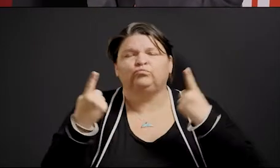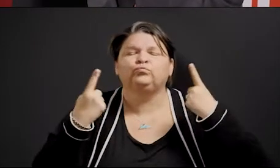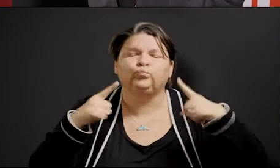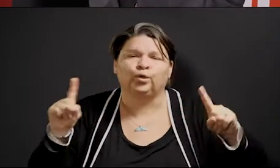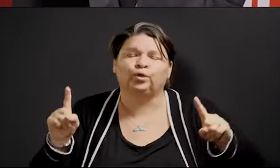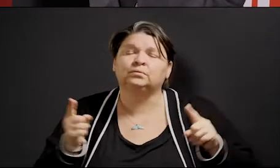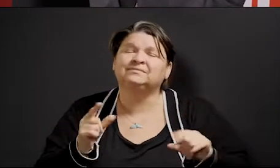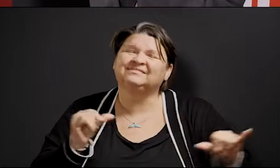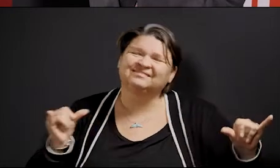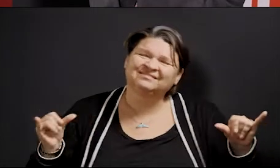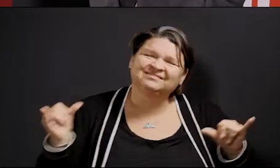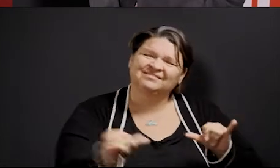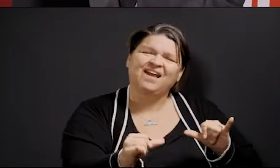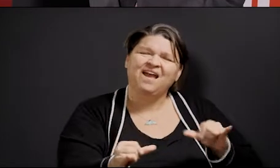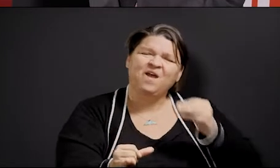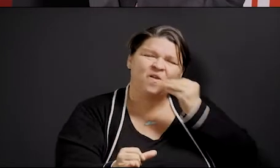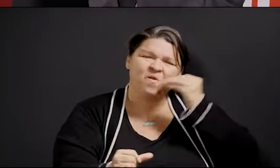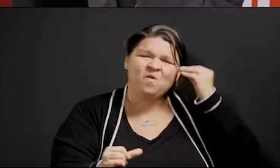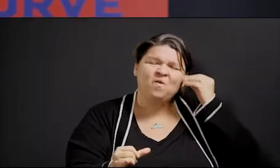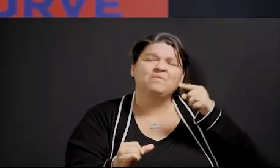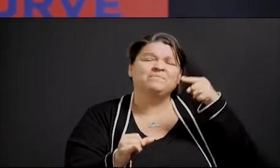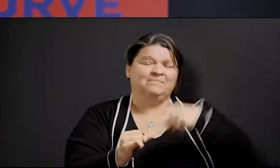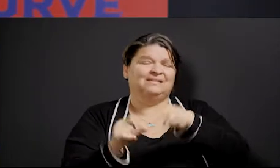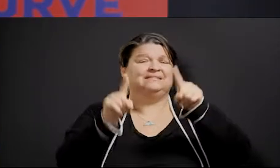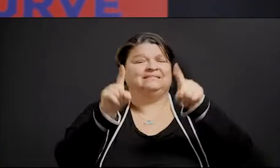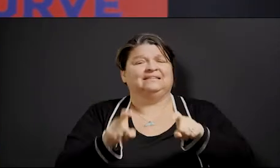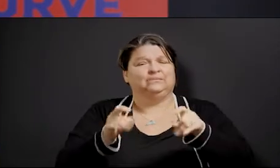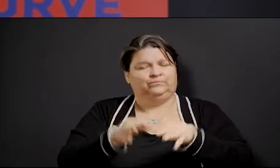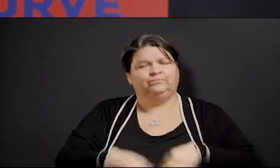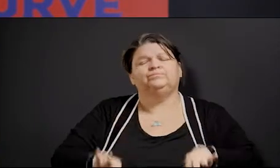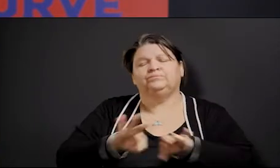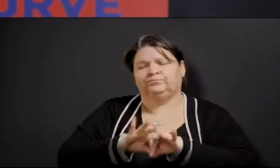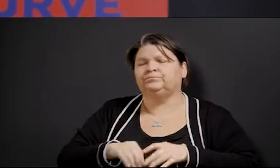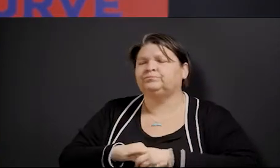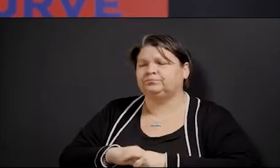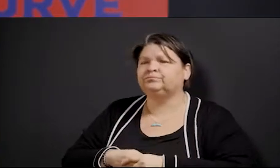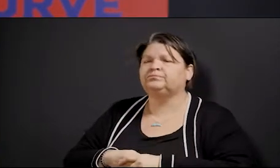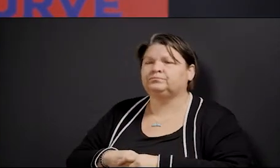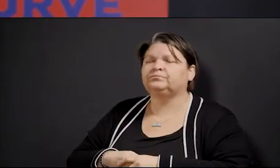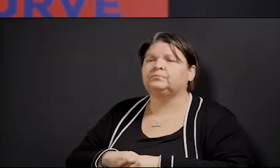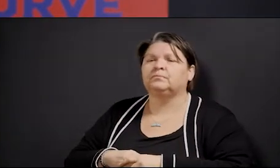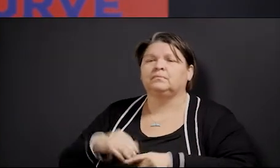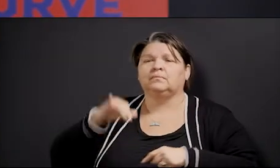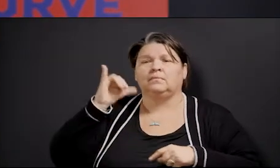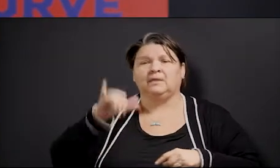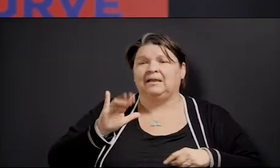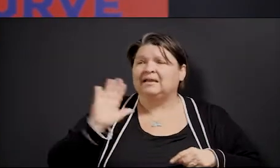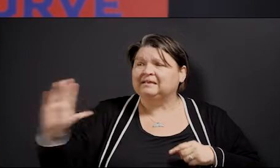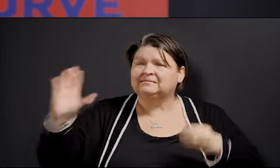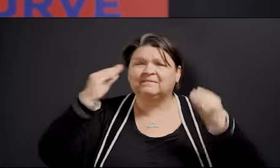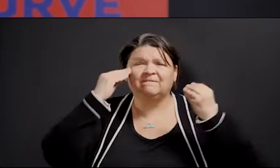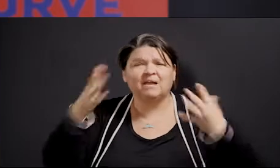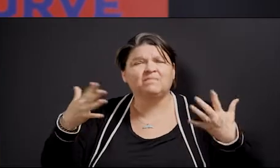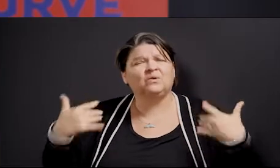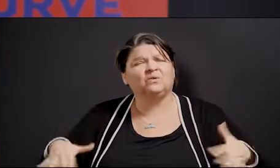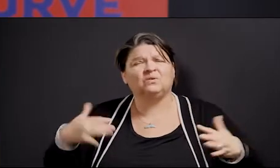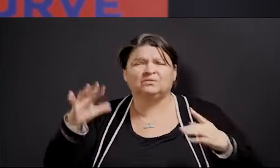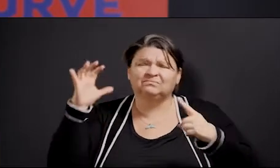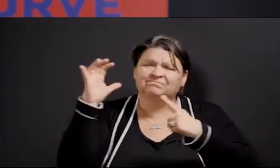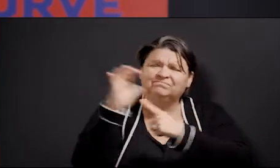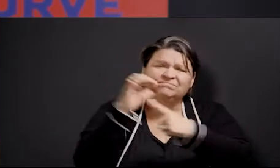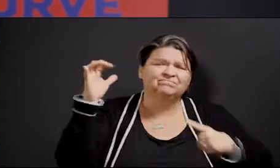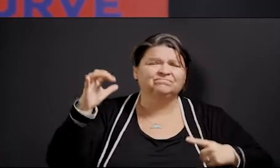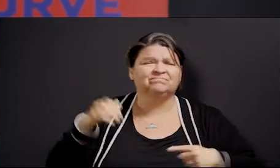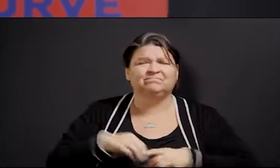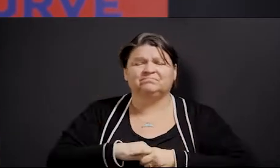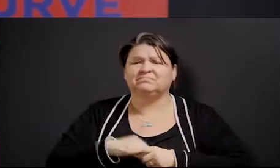Critical. Very critical. So, Keith, thank you. Thank you, Sharon. This is all great information and valuable information. There are days testing